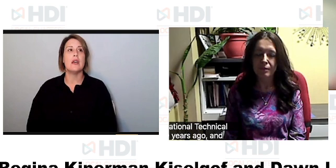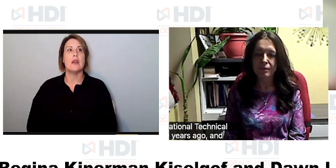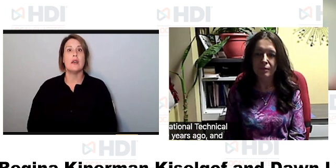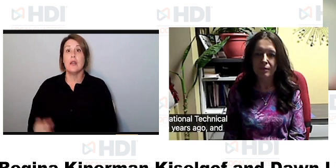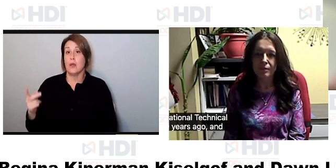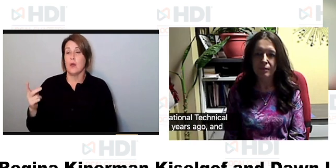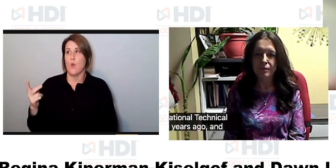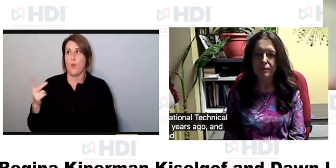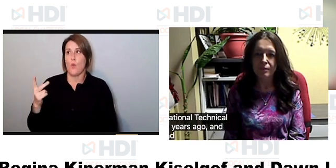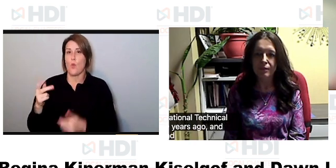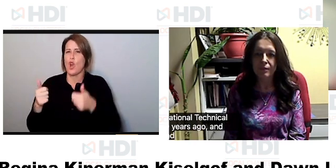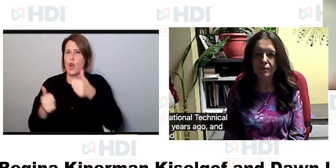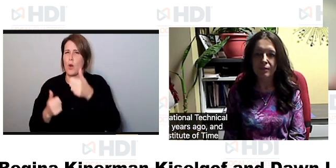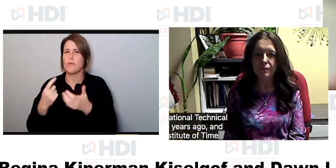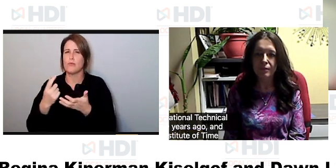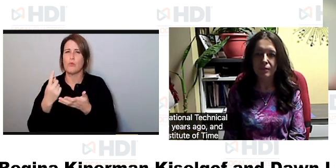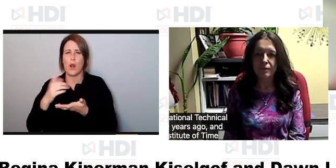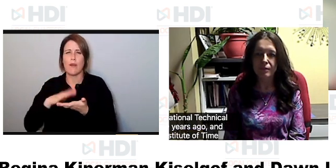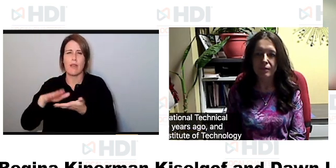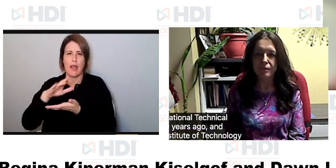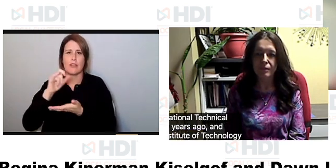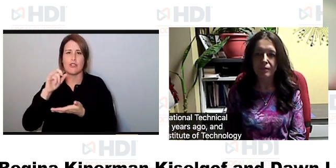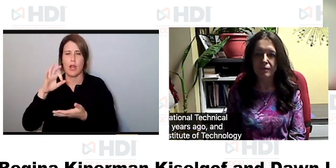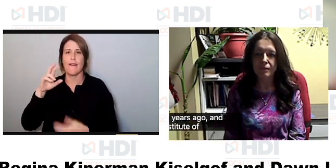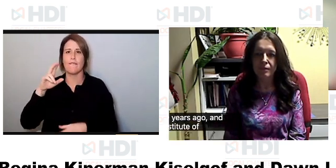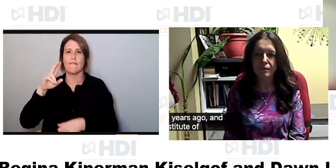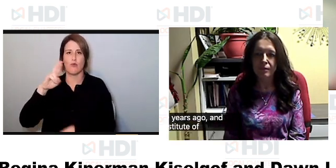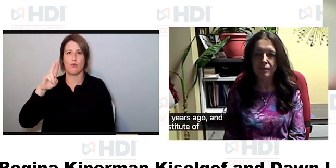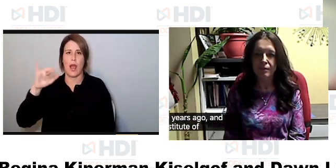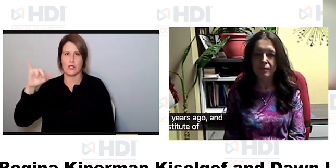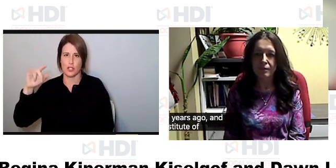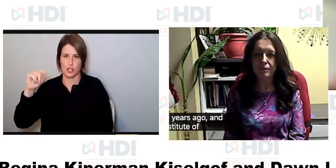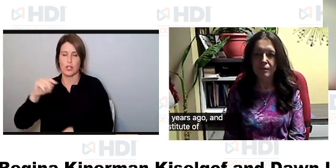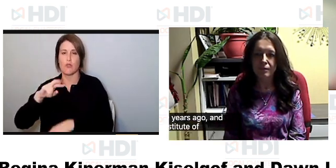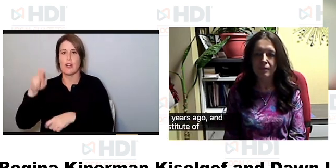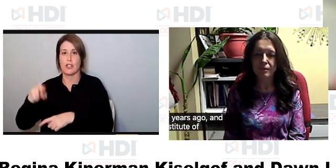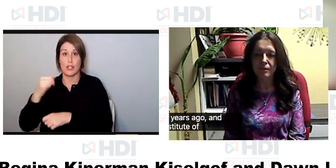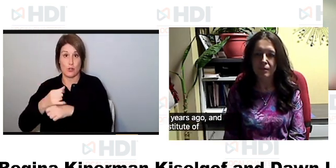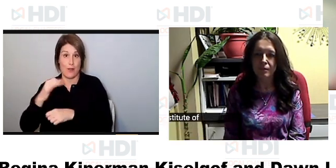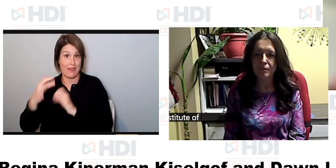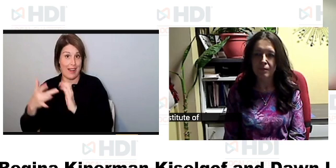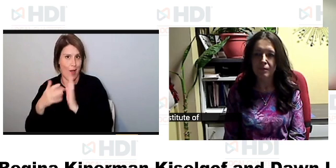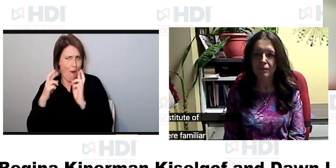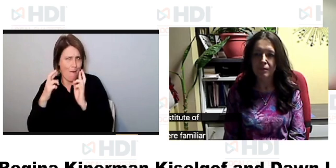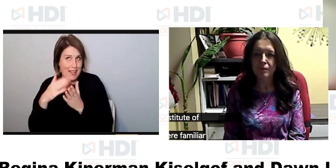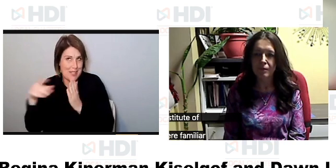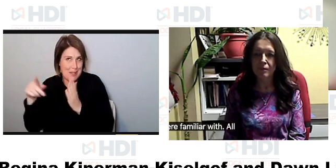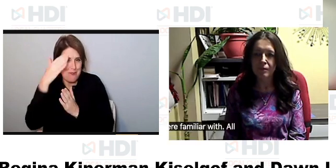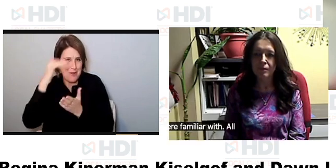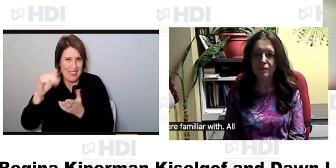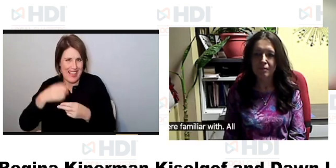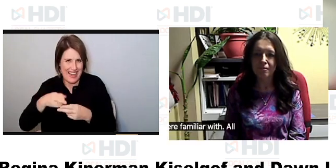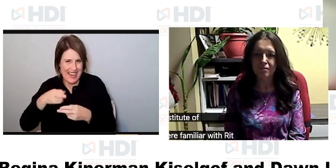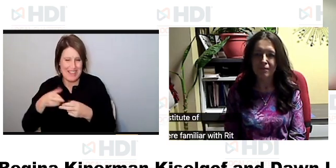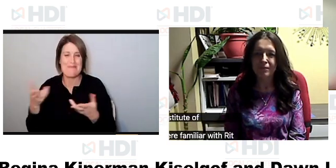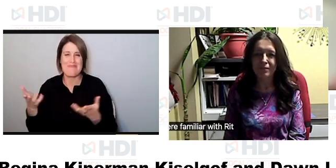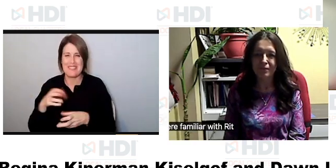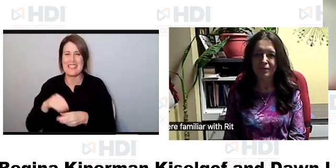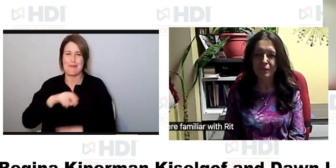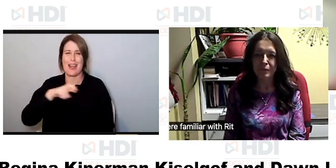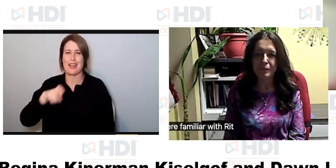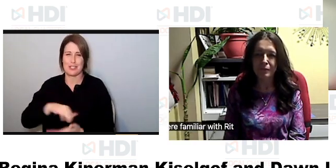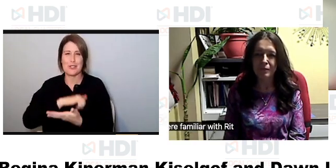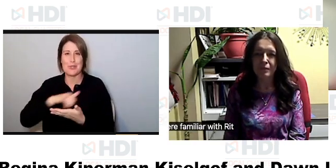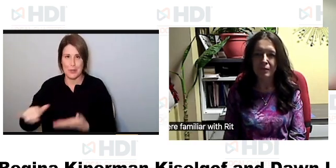part of the rochester institute of technology which is rit hopefully some of you out there are familiar with rit in rochester new york